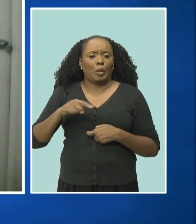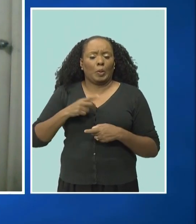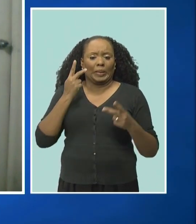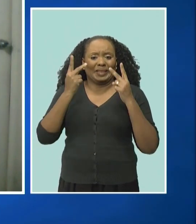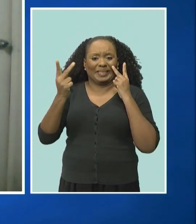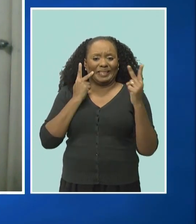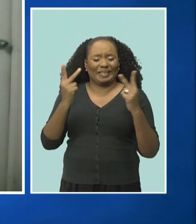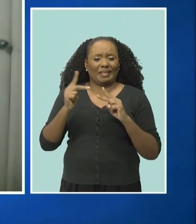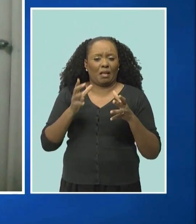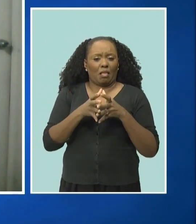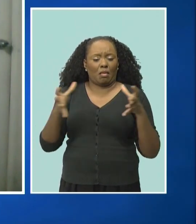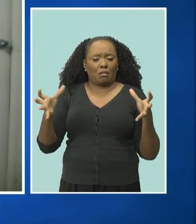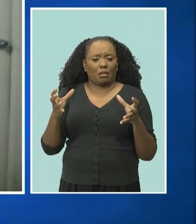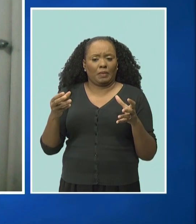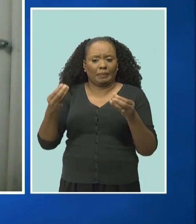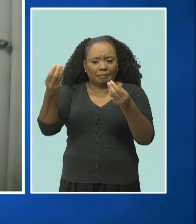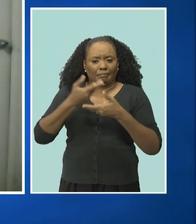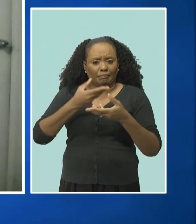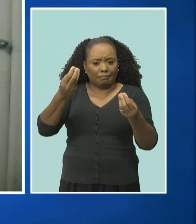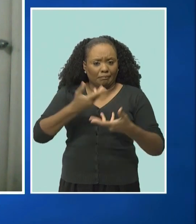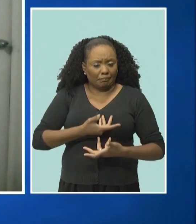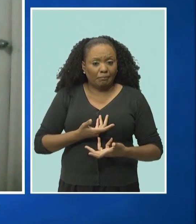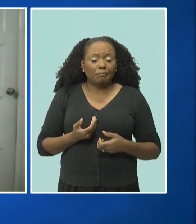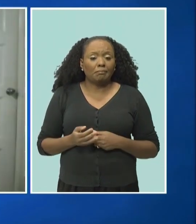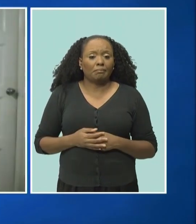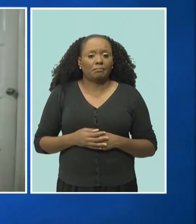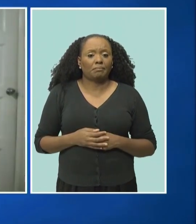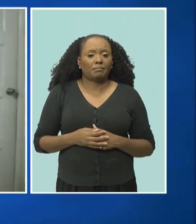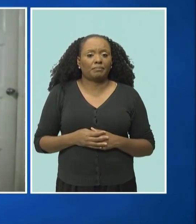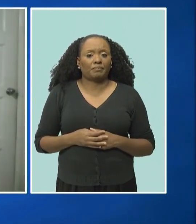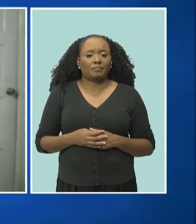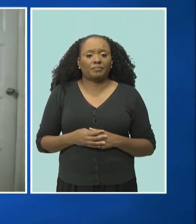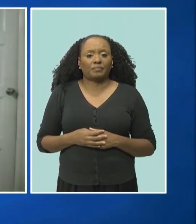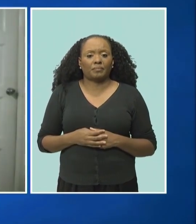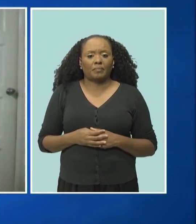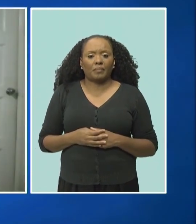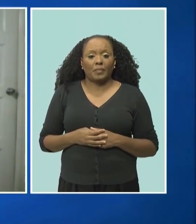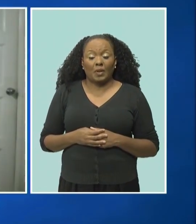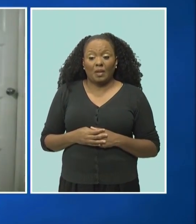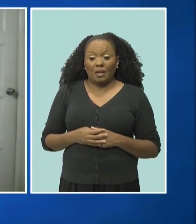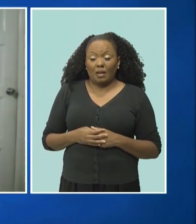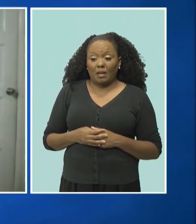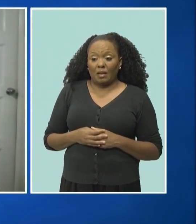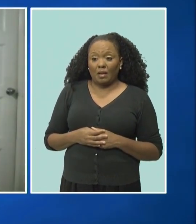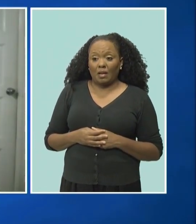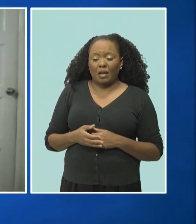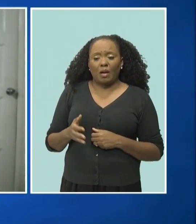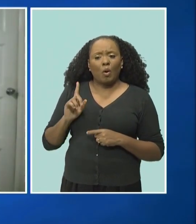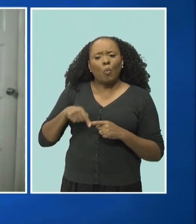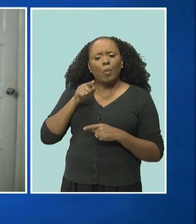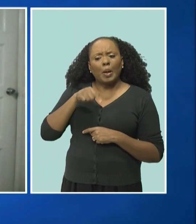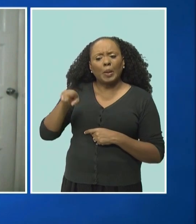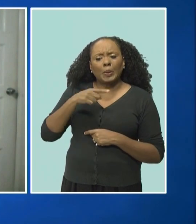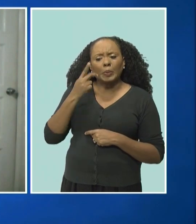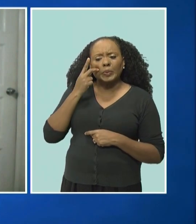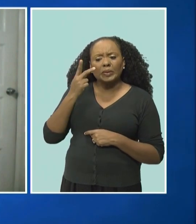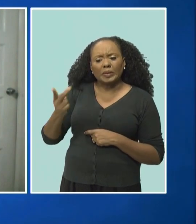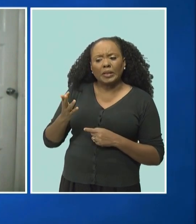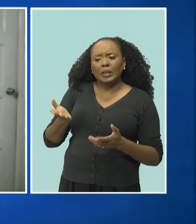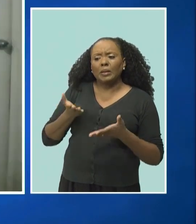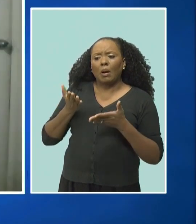submissions which come in in a variety of media. And how serious are these proposals being taken from the public?